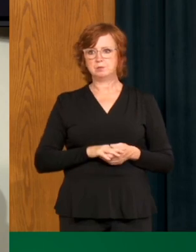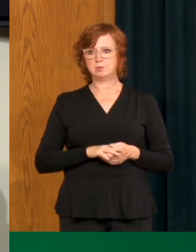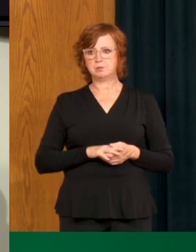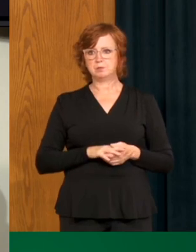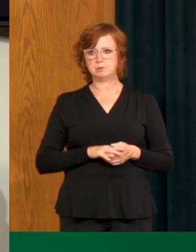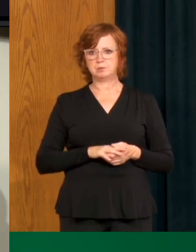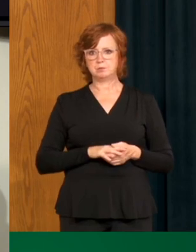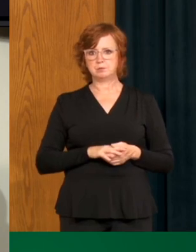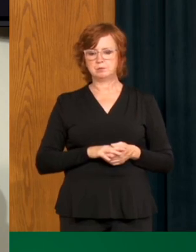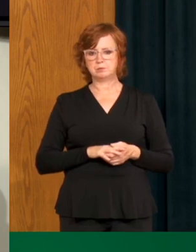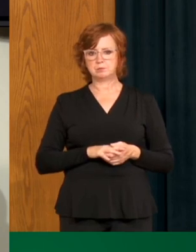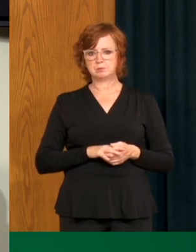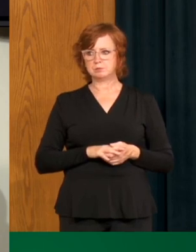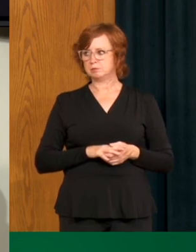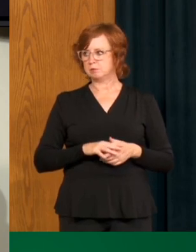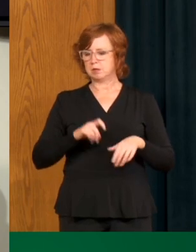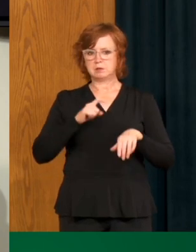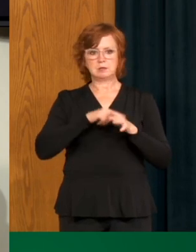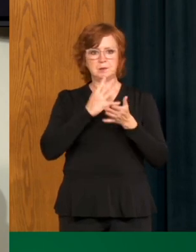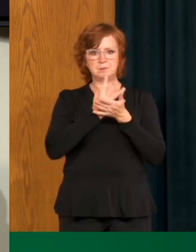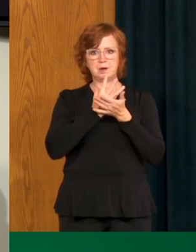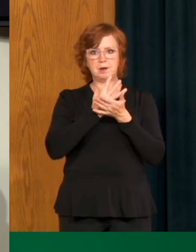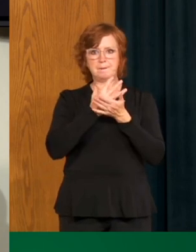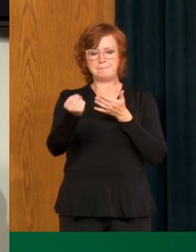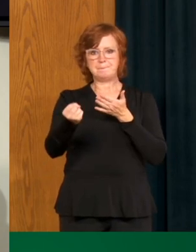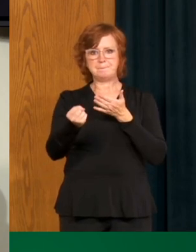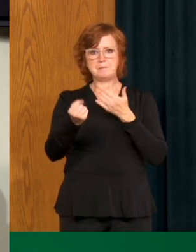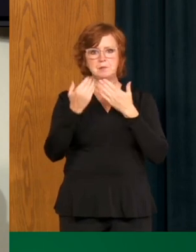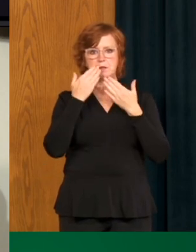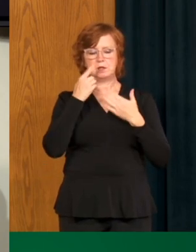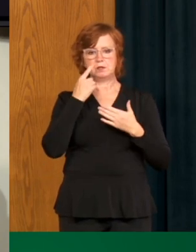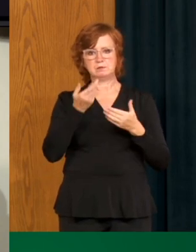much. That concludes our time for today. Thank you for joining us, everyone.